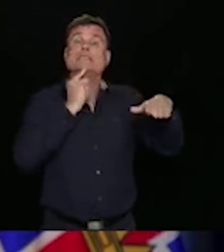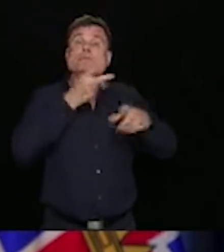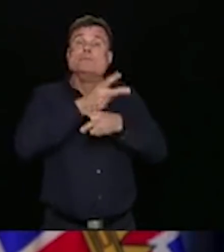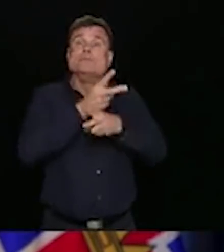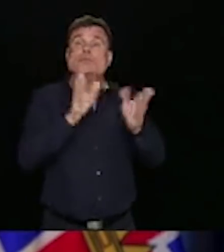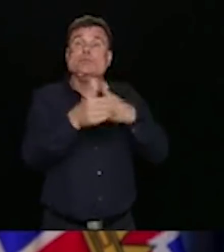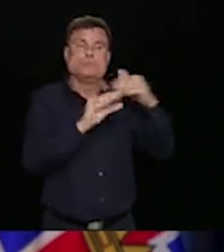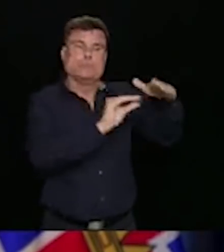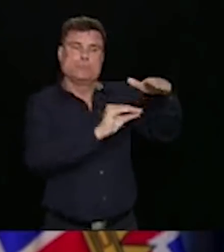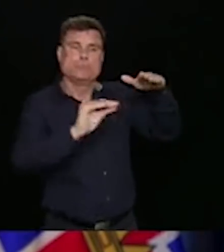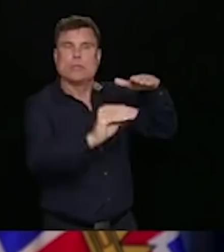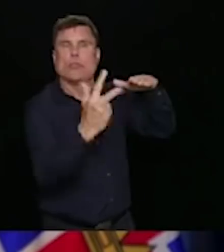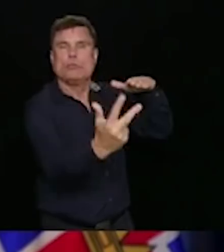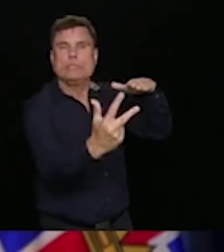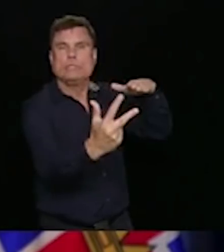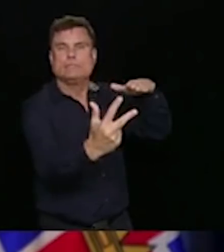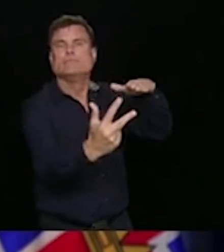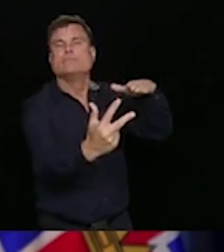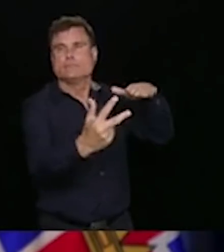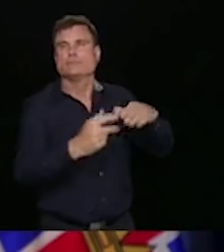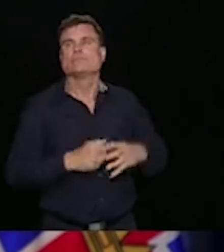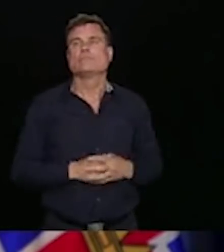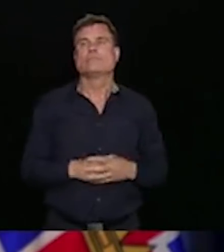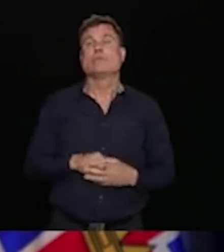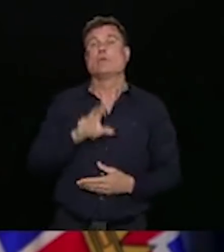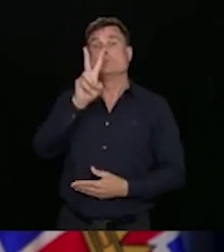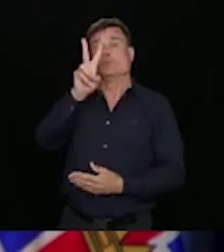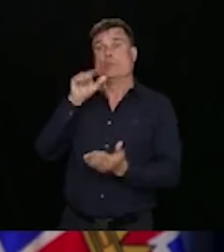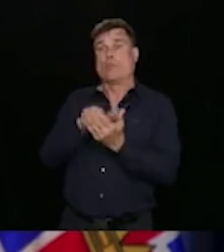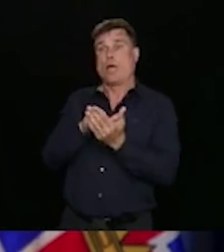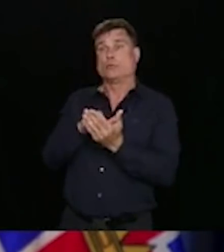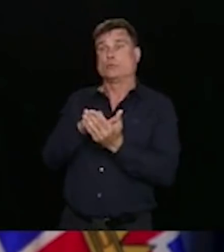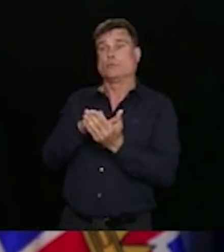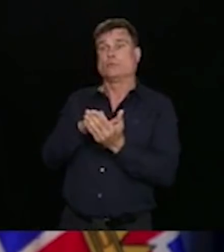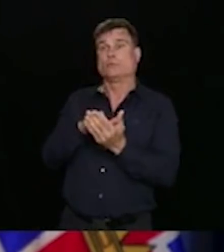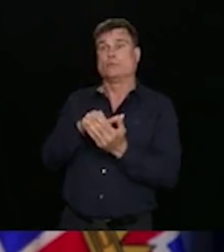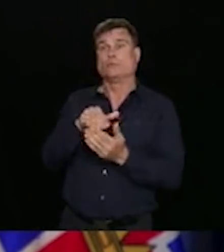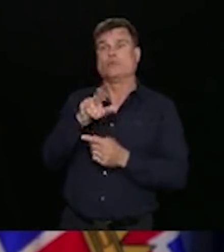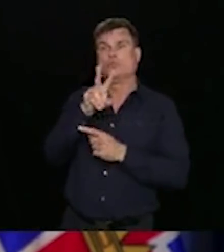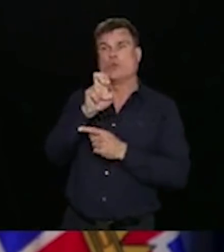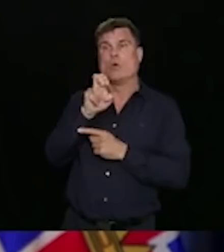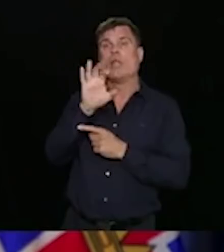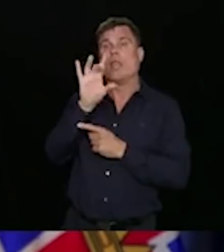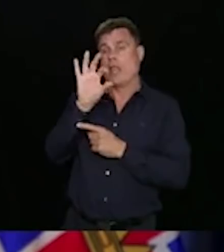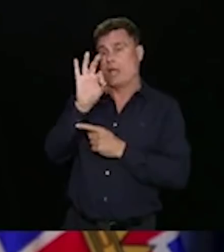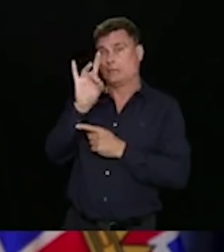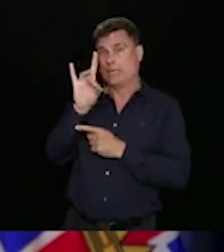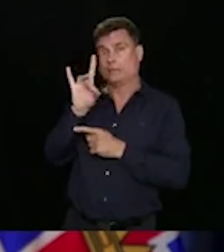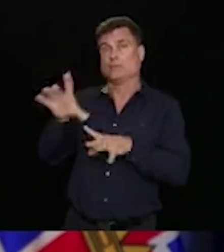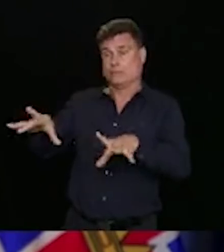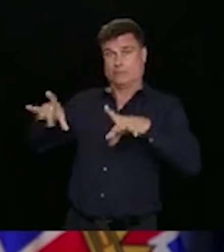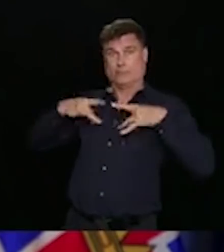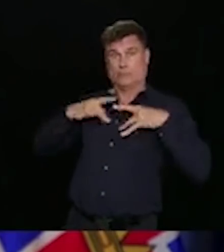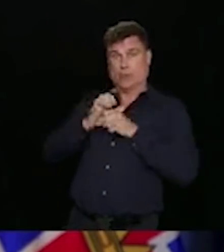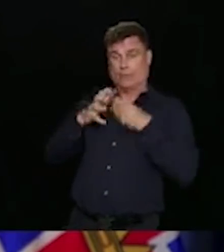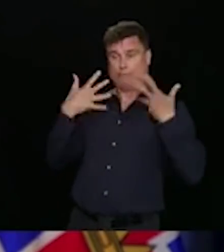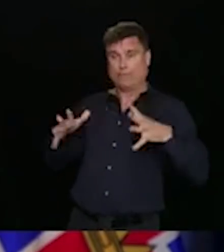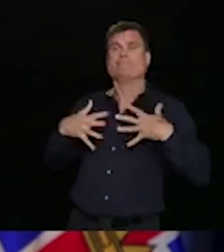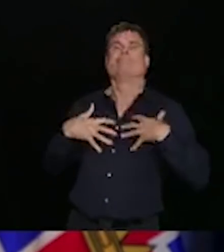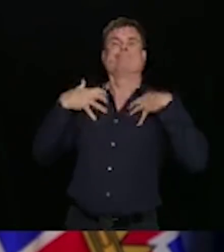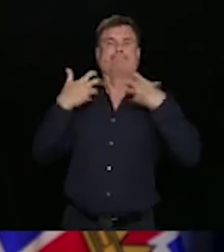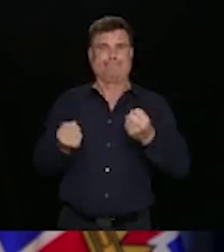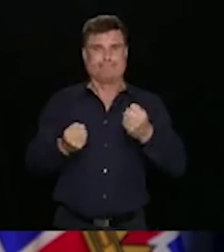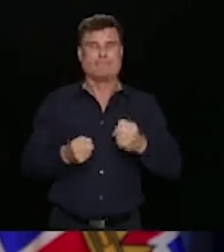,898 people who are fully recovered and unfortunately we have had one other additional death in the last 24 hours